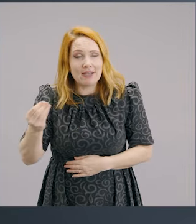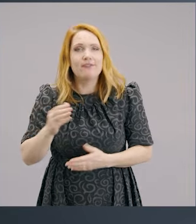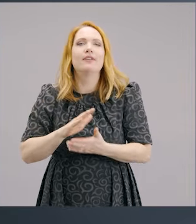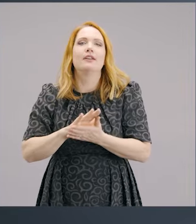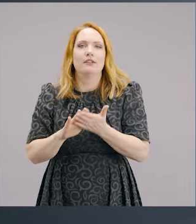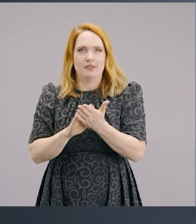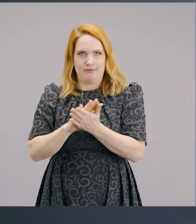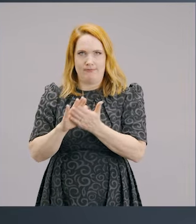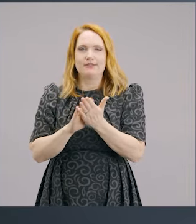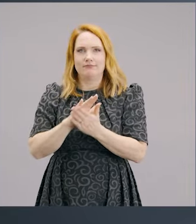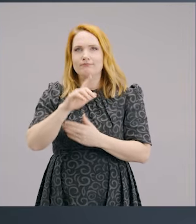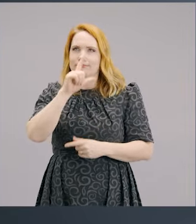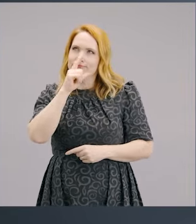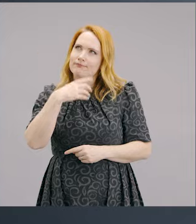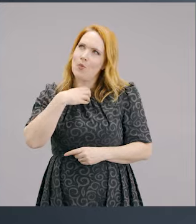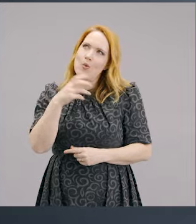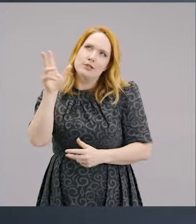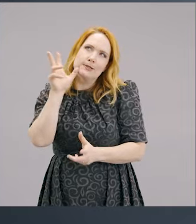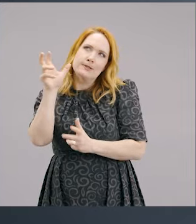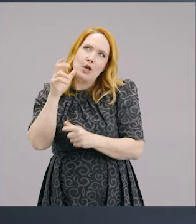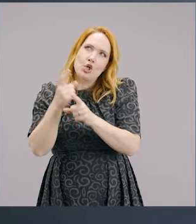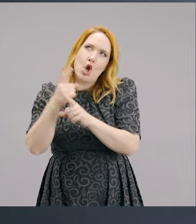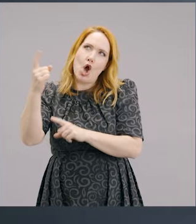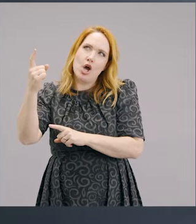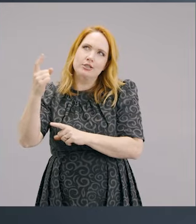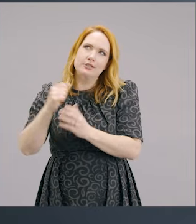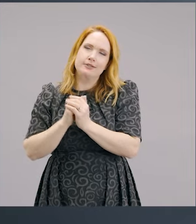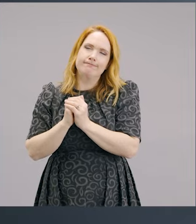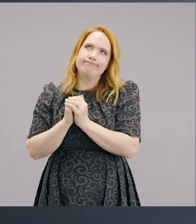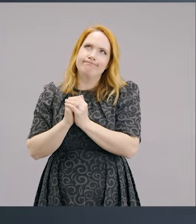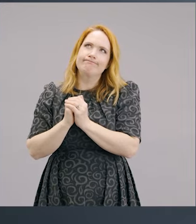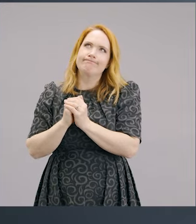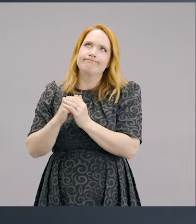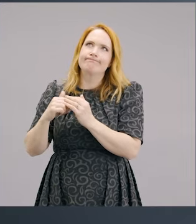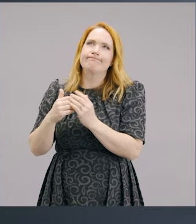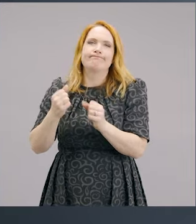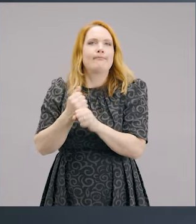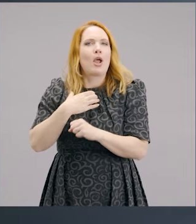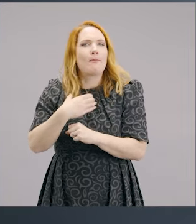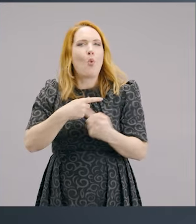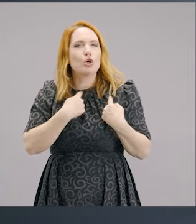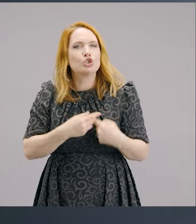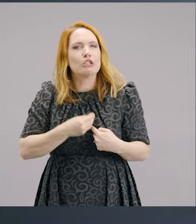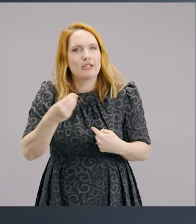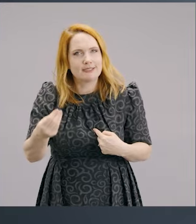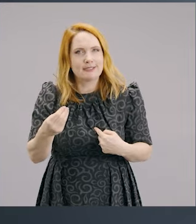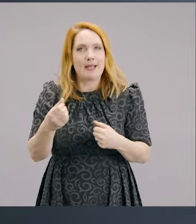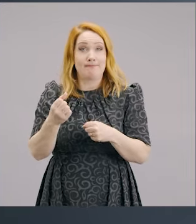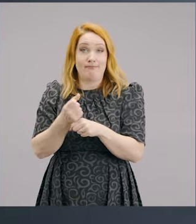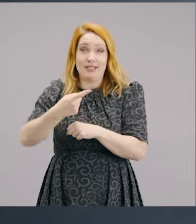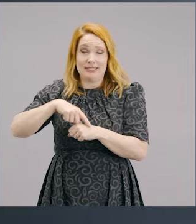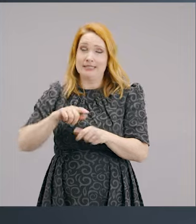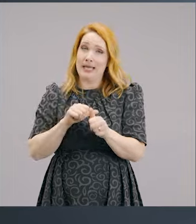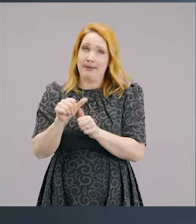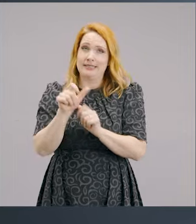capacity to hear God speak and to be generous. It makes us bigger people. I had a conversation